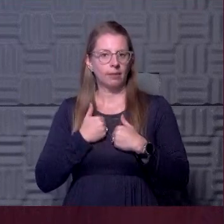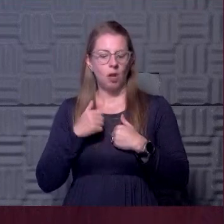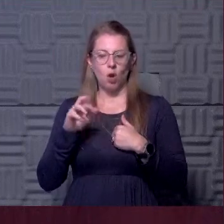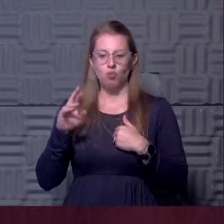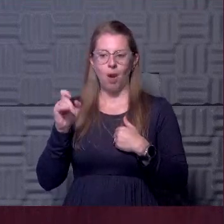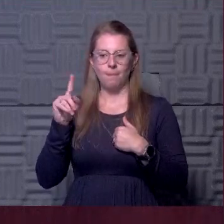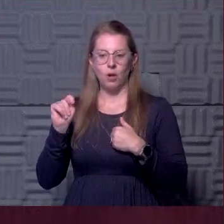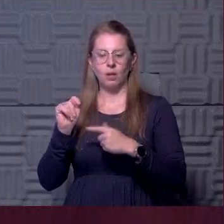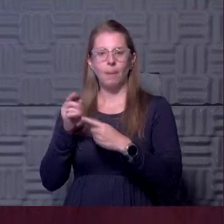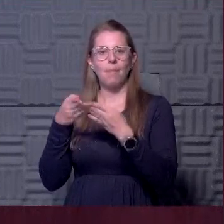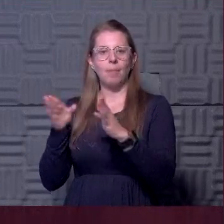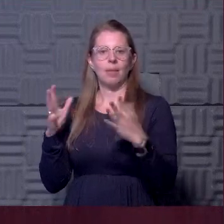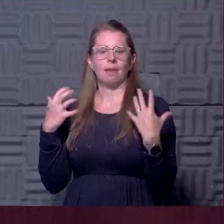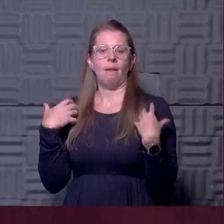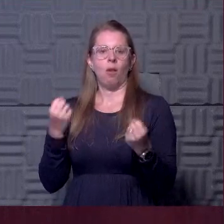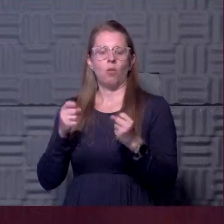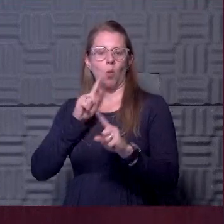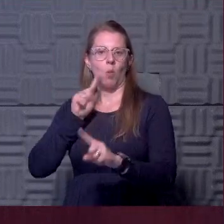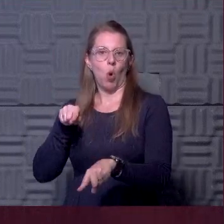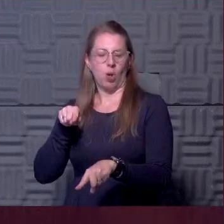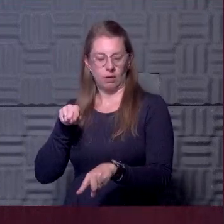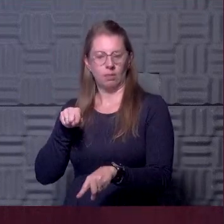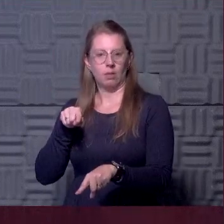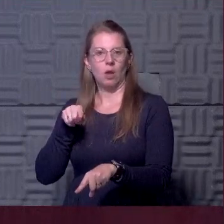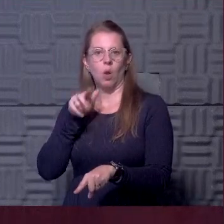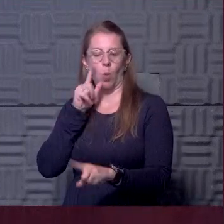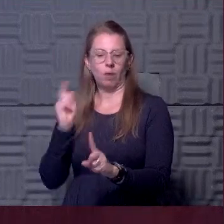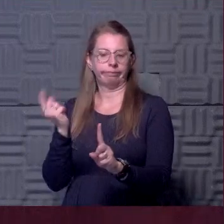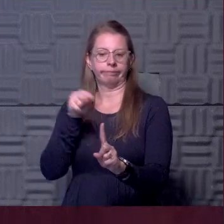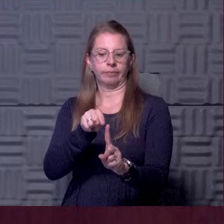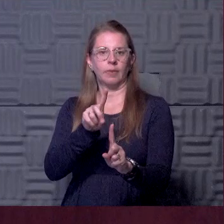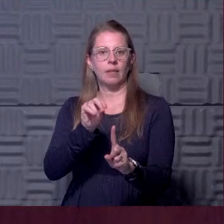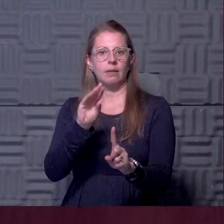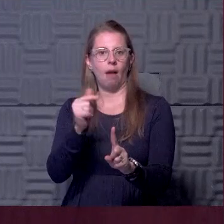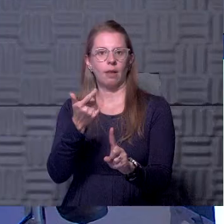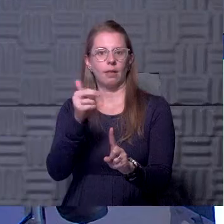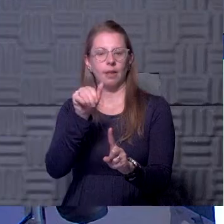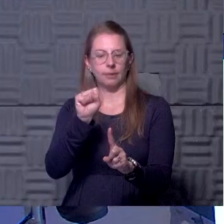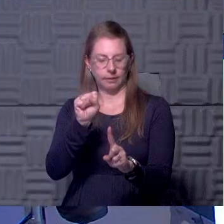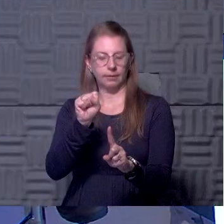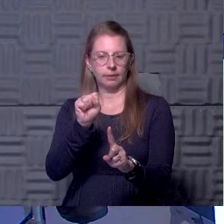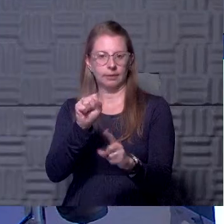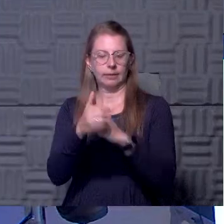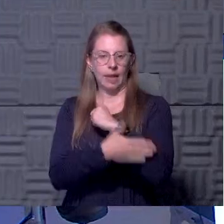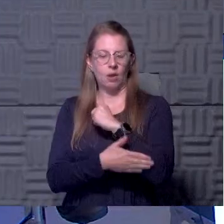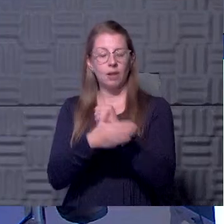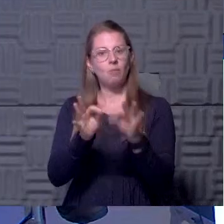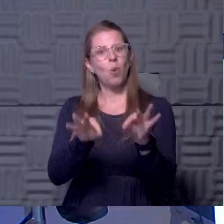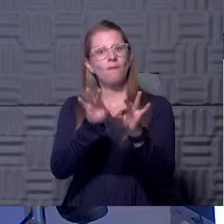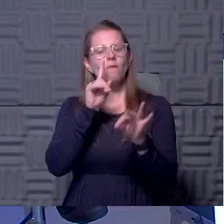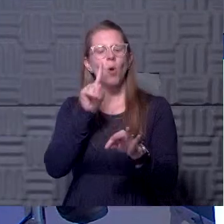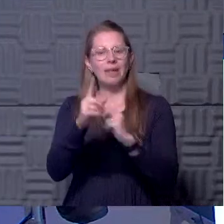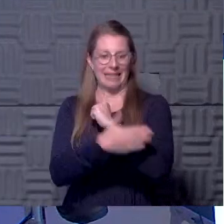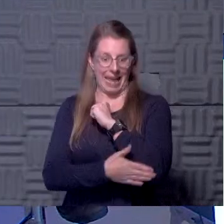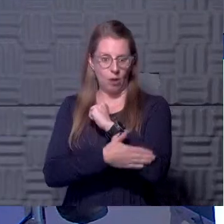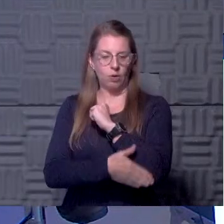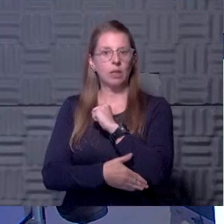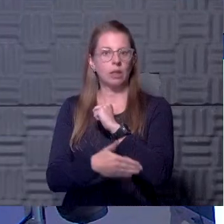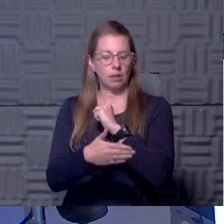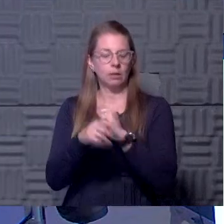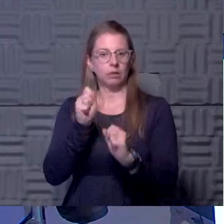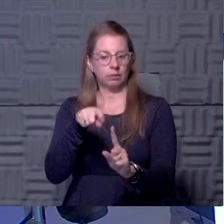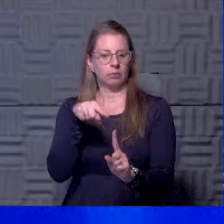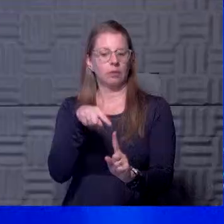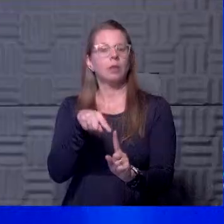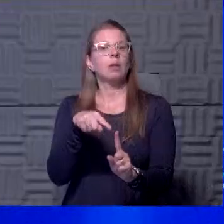has to do his required public health reporting, uh, that it'll come back to Douglas County so they can track. And that's really important from the county perspective because it's really where the